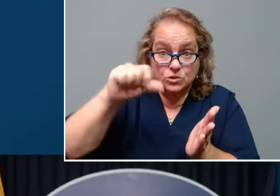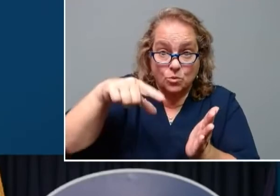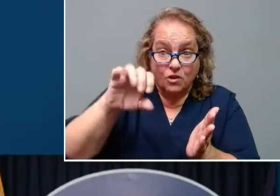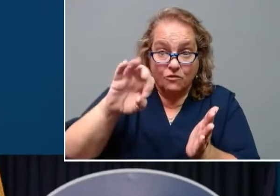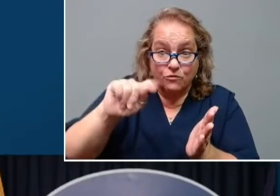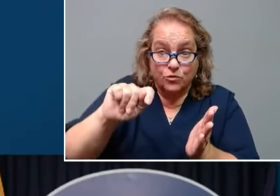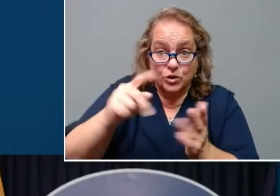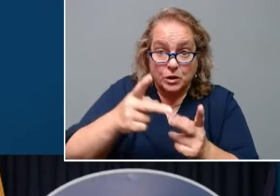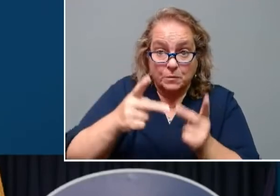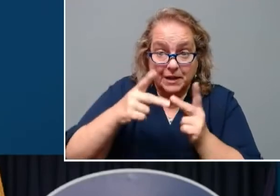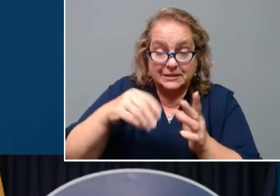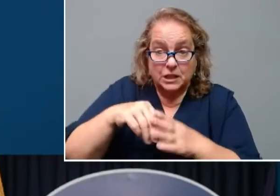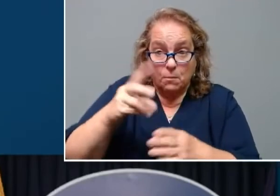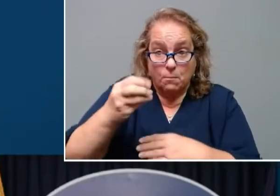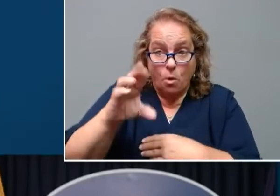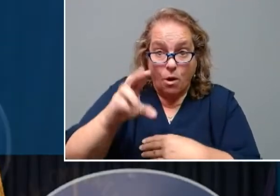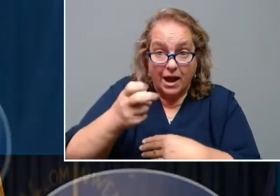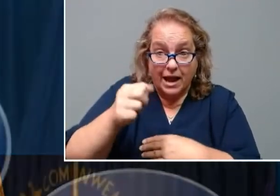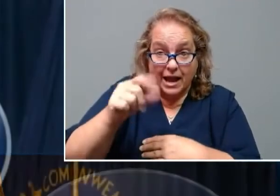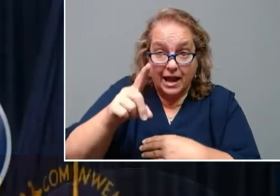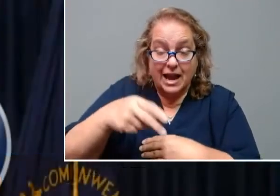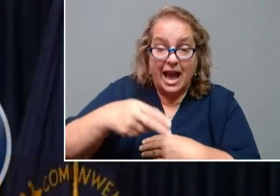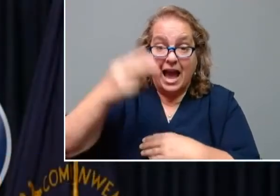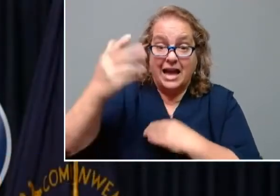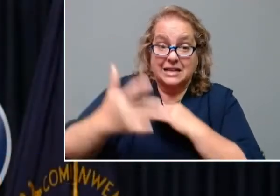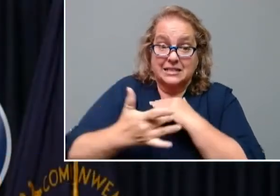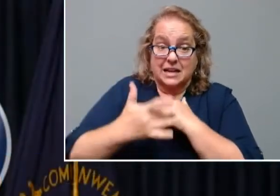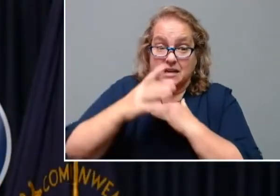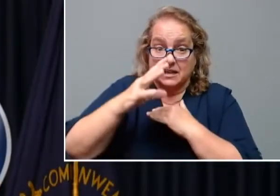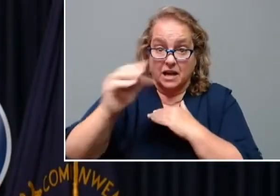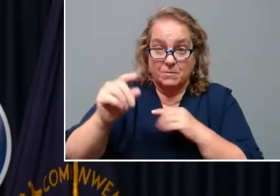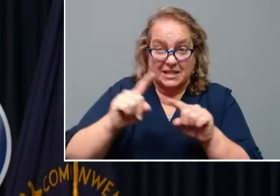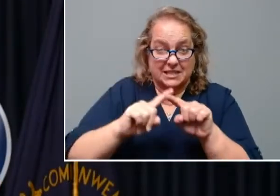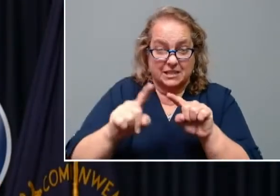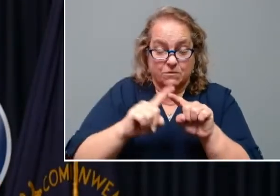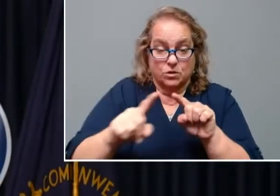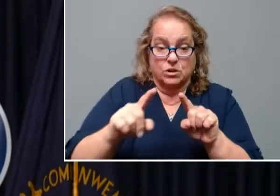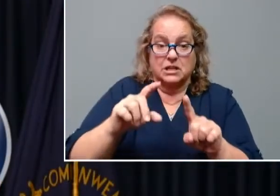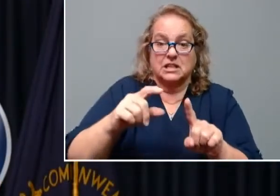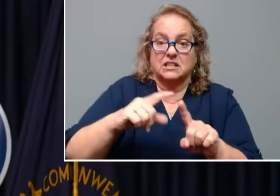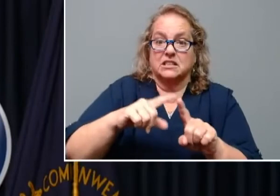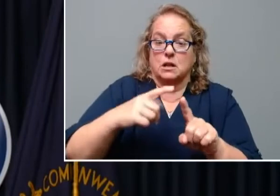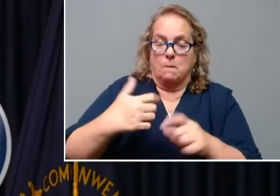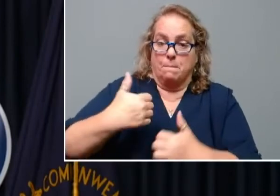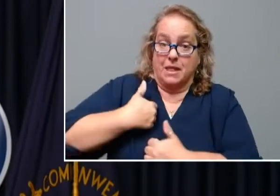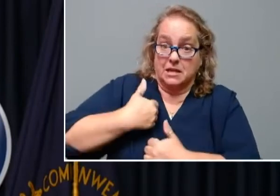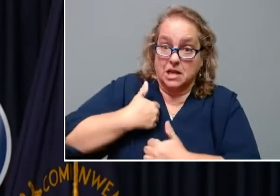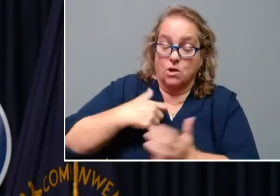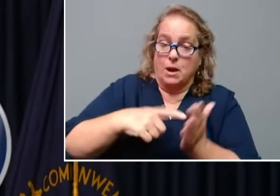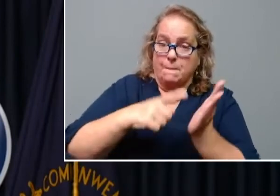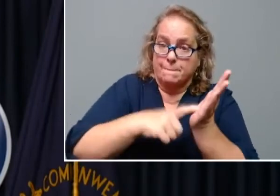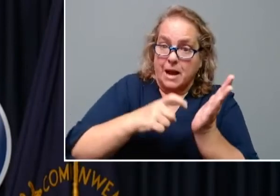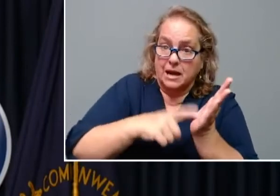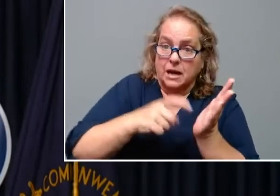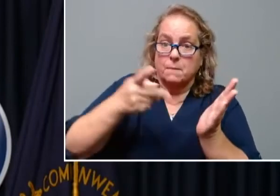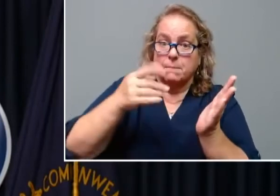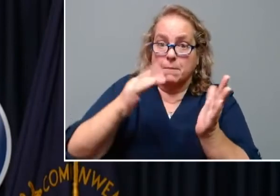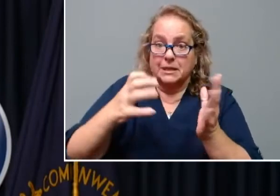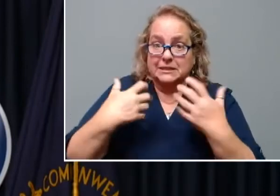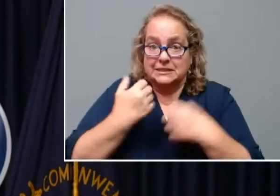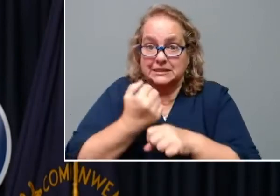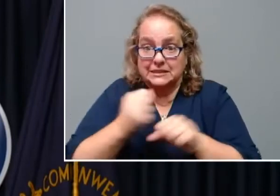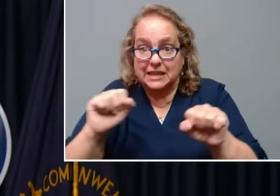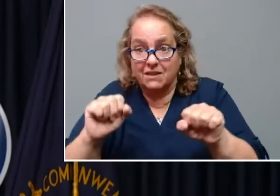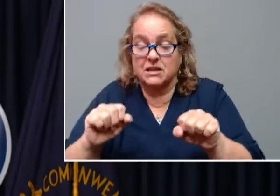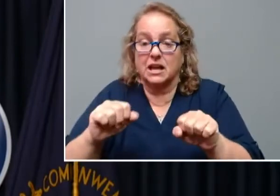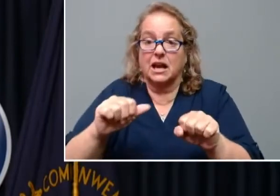high-tech company provides equipment and services to a range of sectors, military, mining, public safety, agriculture, and a number of others.